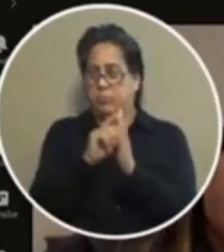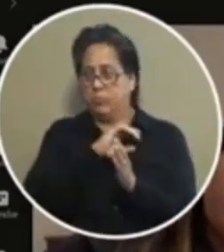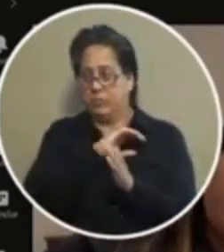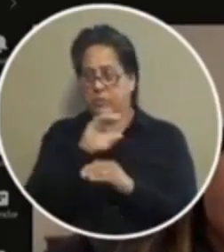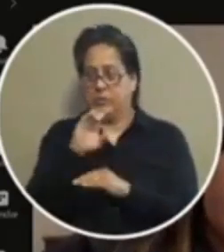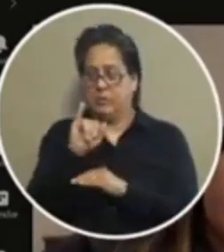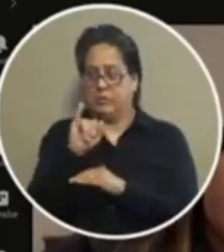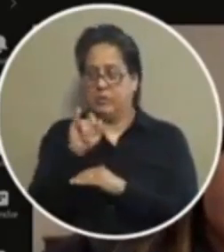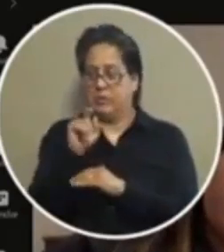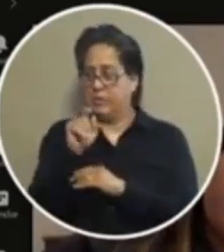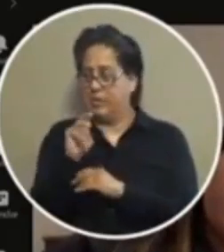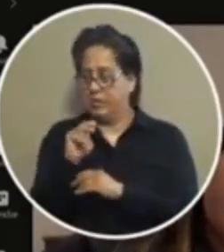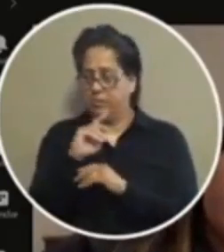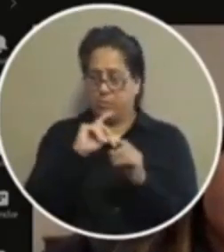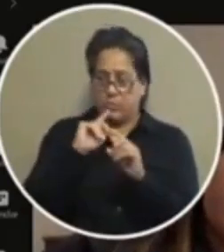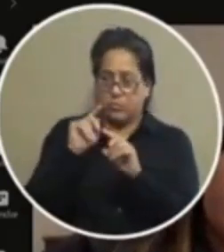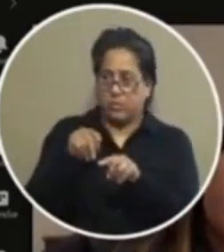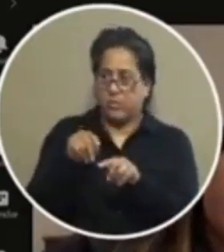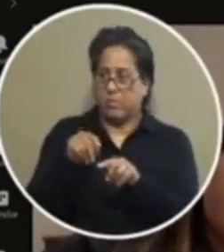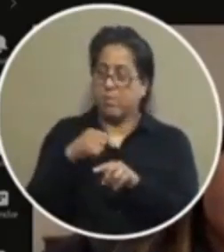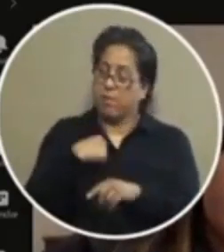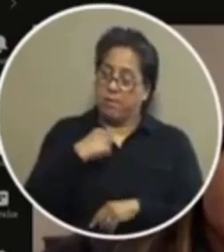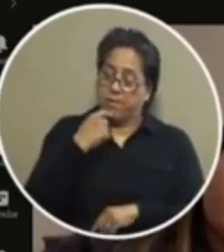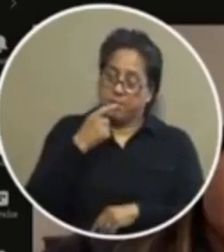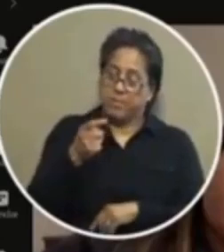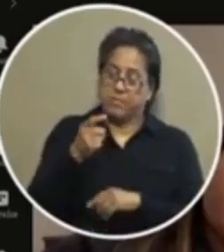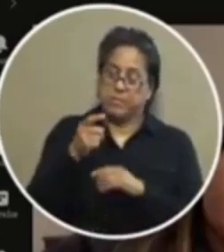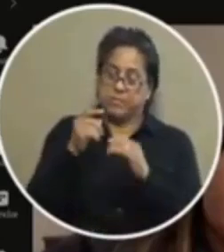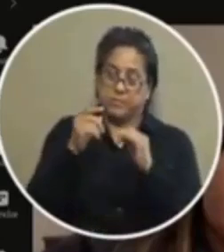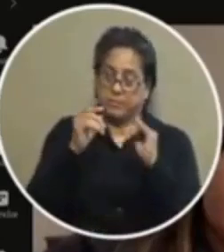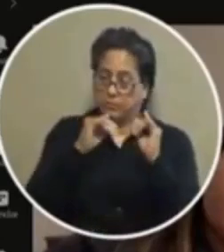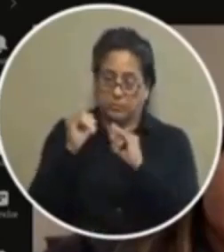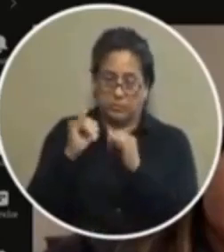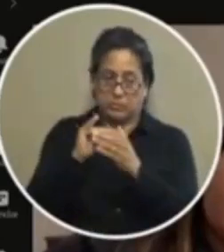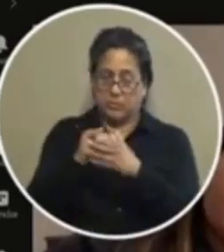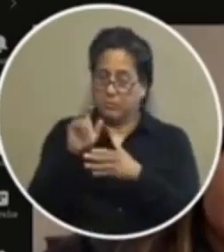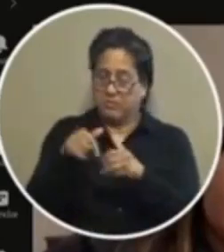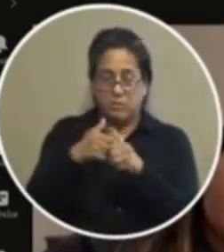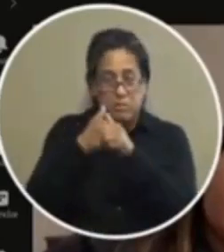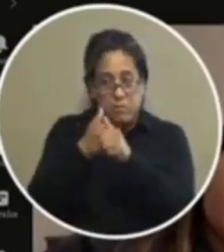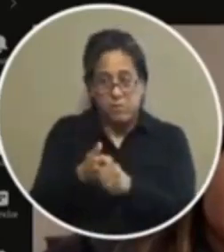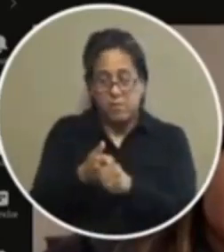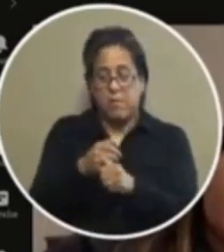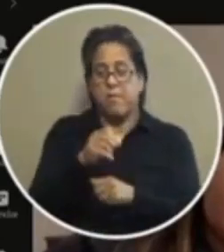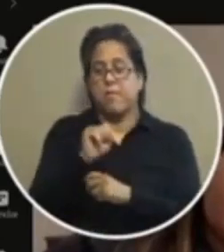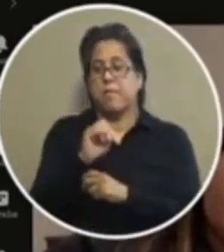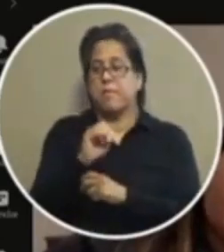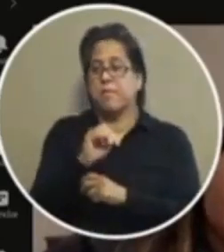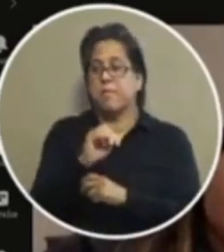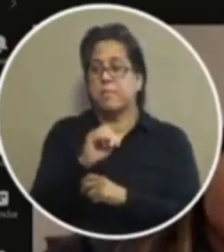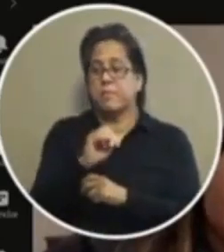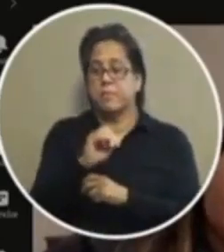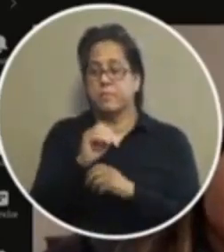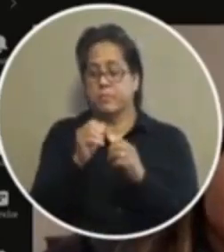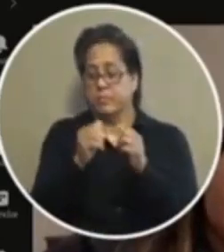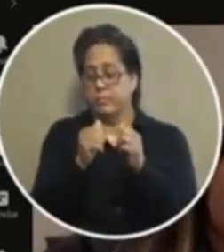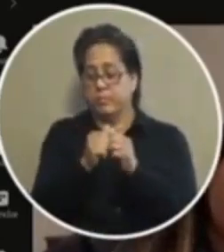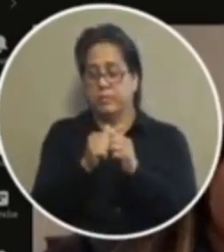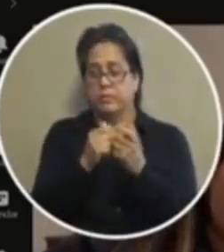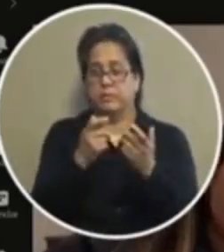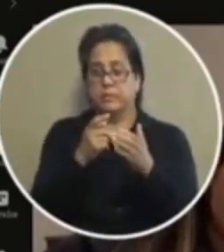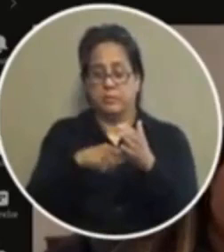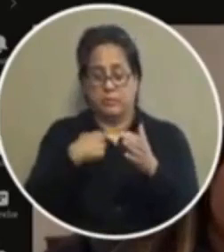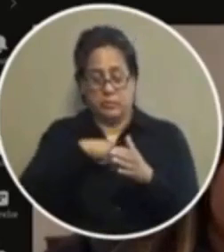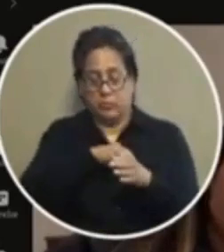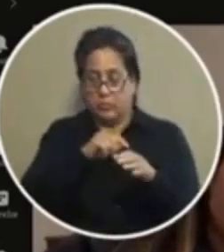to do with directives and i gave the instructions to make sure that was being followed so you know in terms of um what